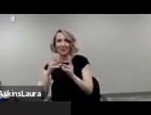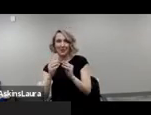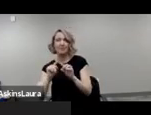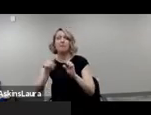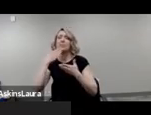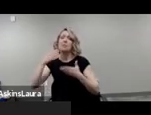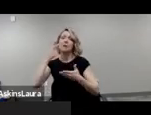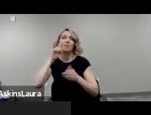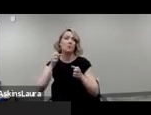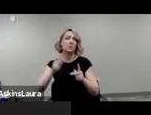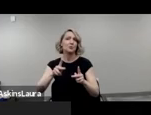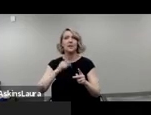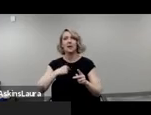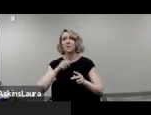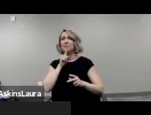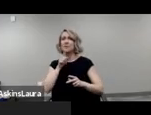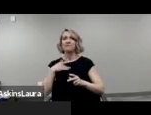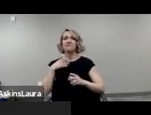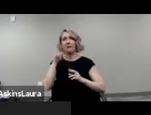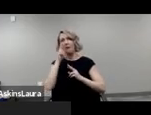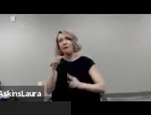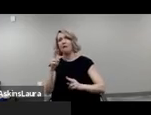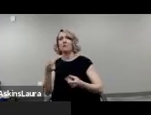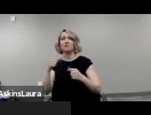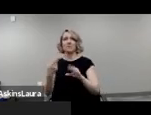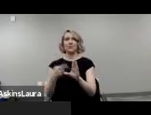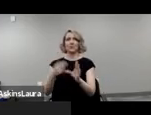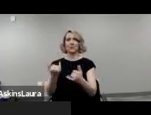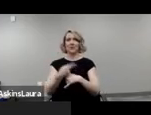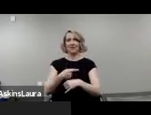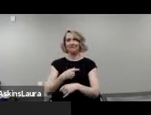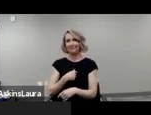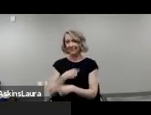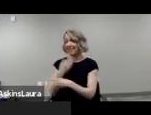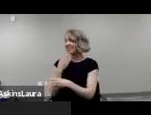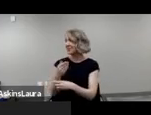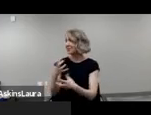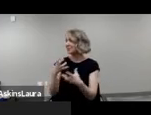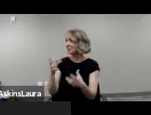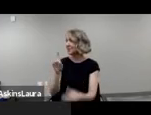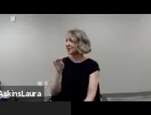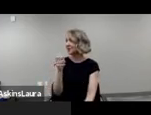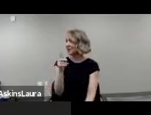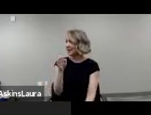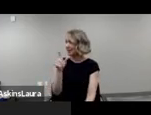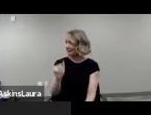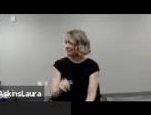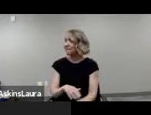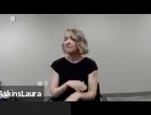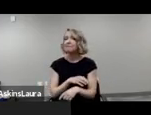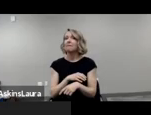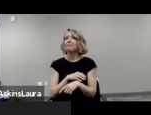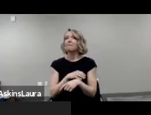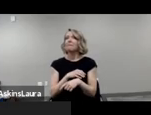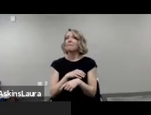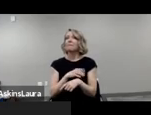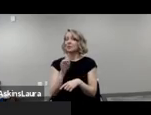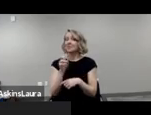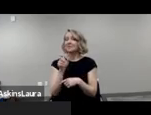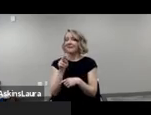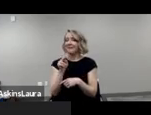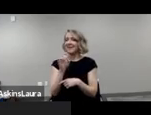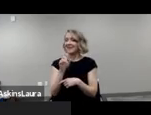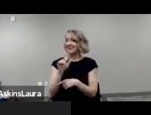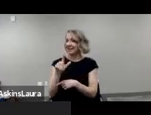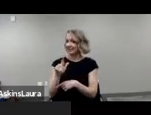an honor to be here today. Thank you so much. Thank you so much, Danielle. And to add on to the list of services